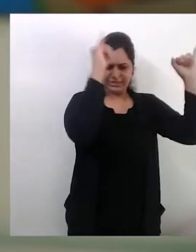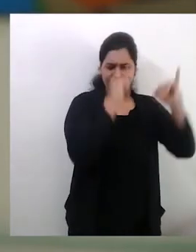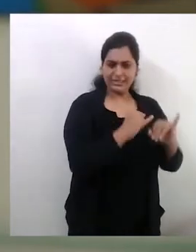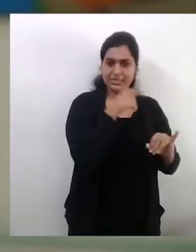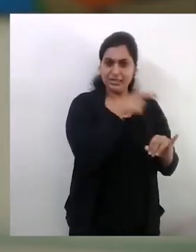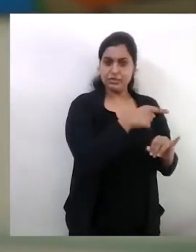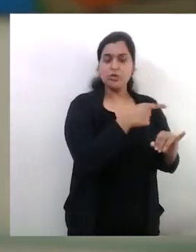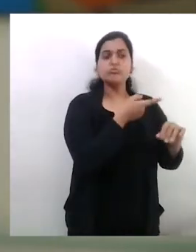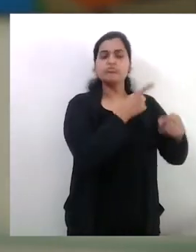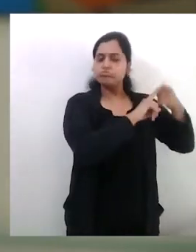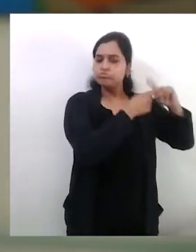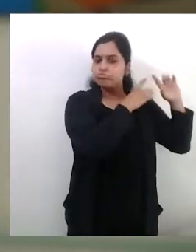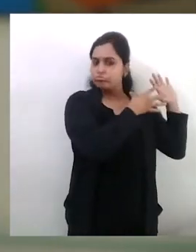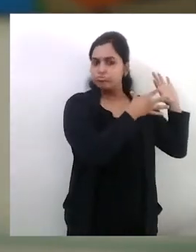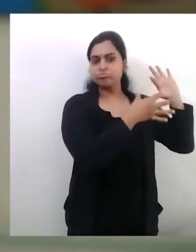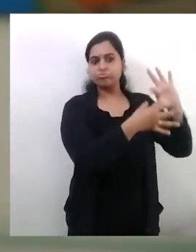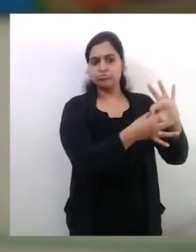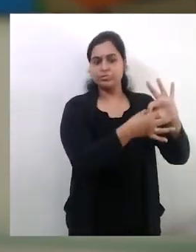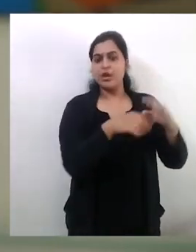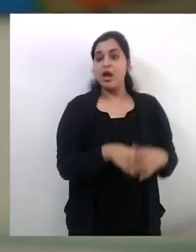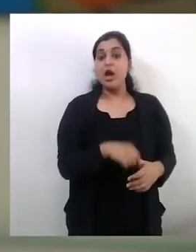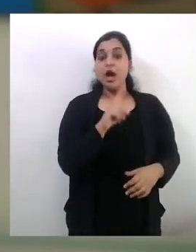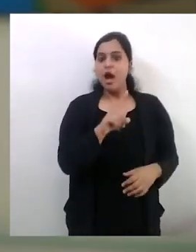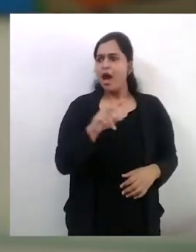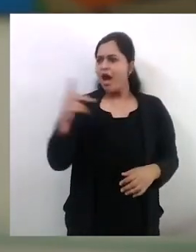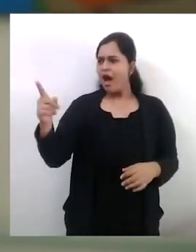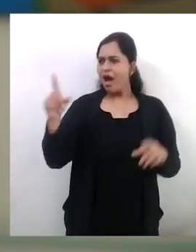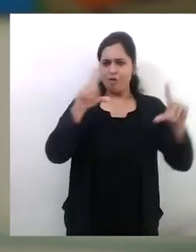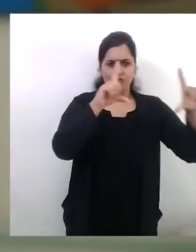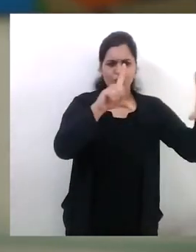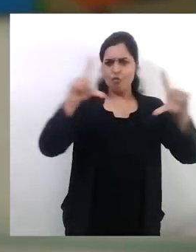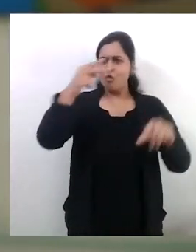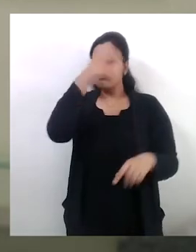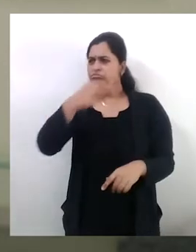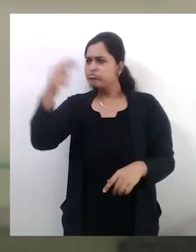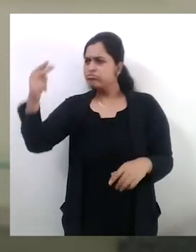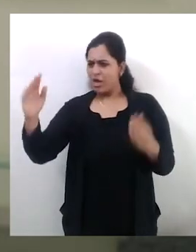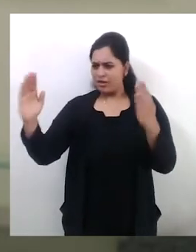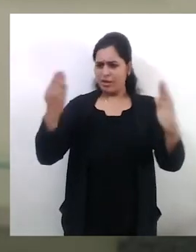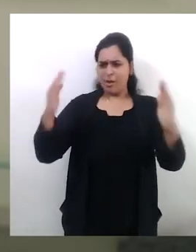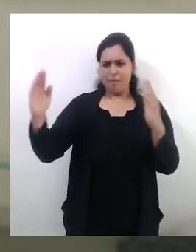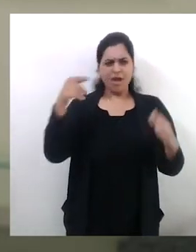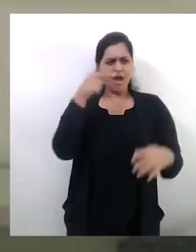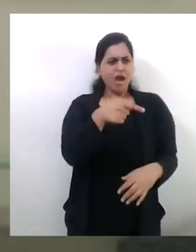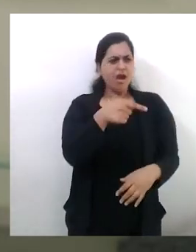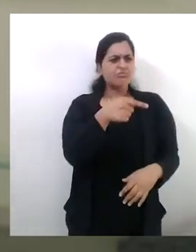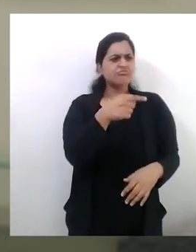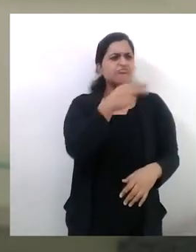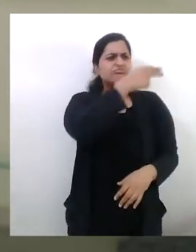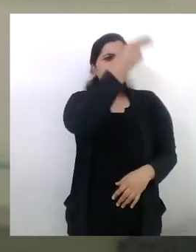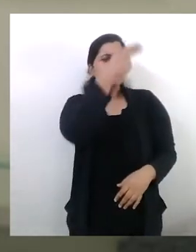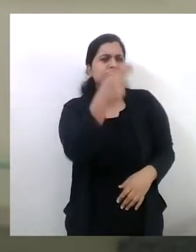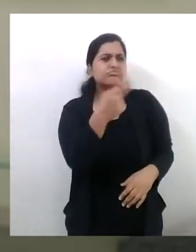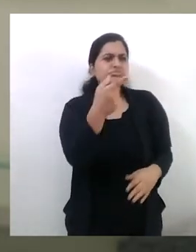in the case of Nainsuk's musicians, we do not get a sense of the space the drummer is depicted in. Maitha's distorted figures are